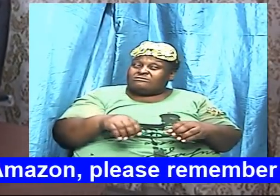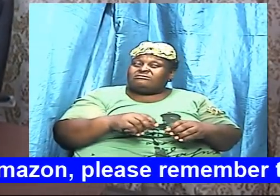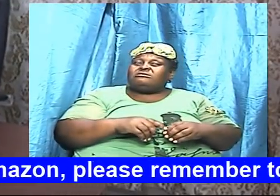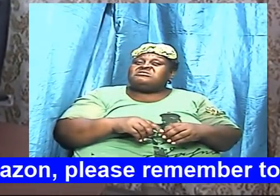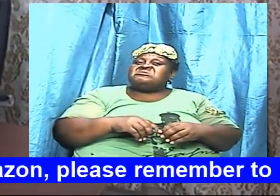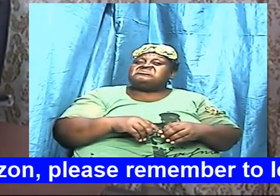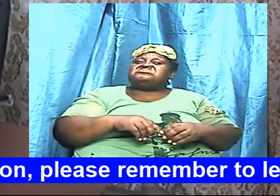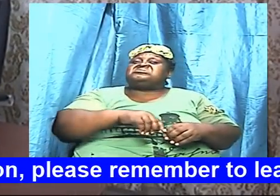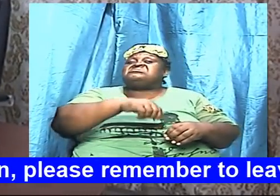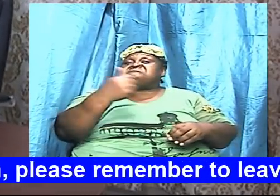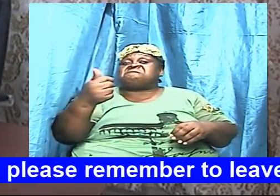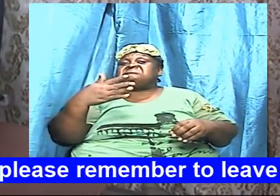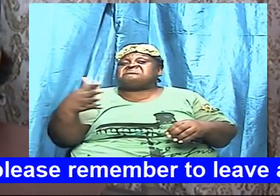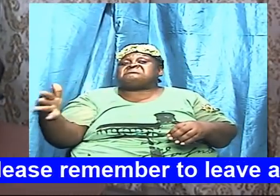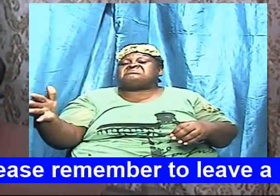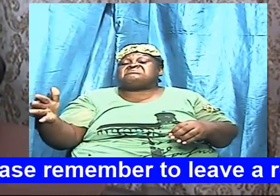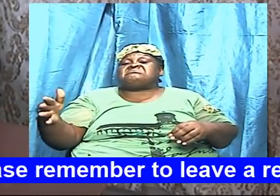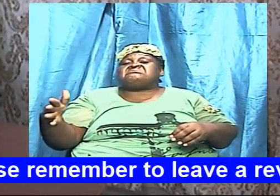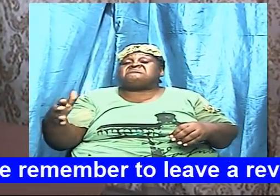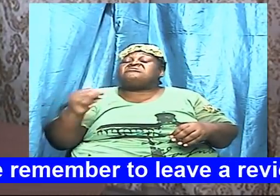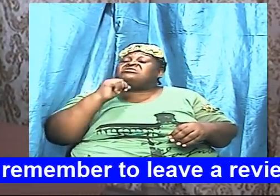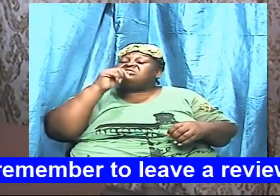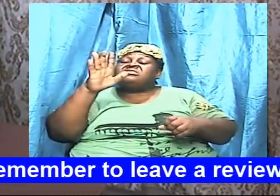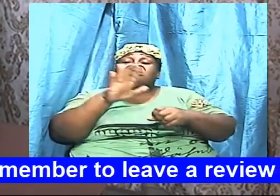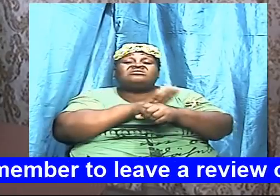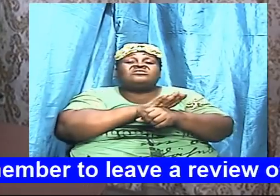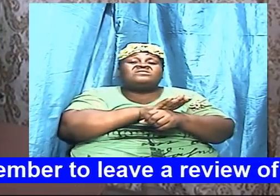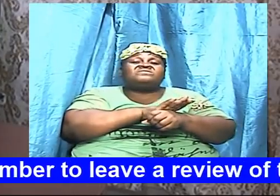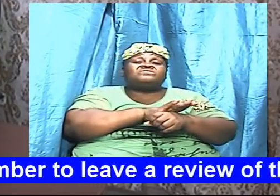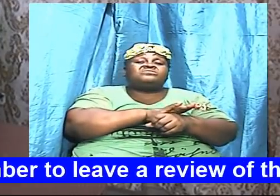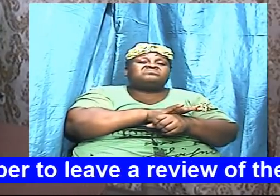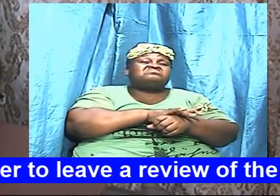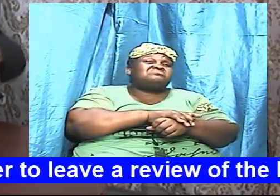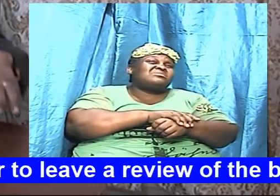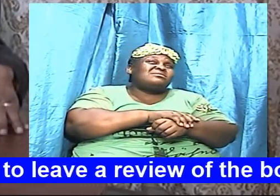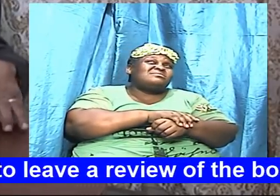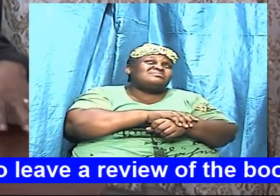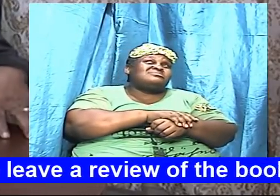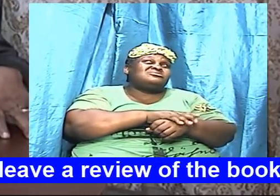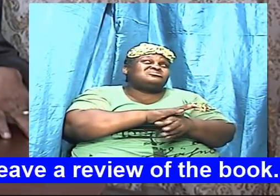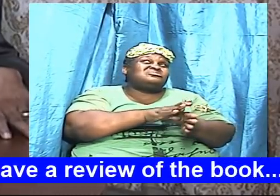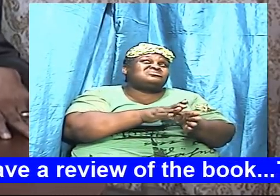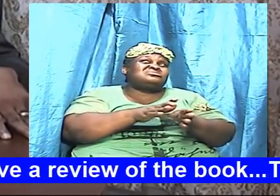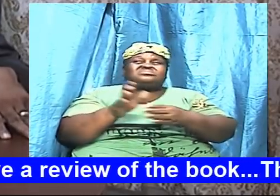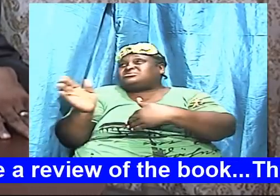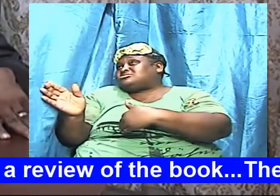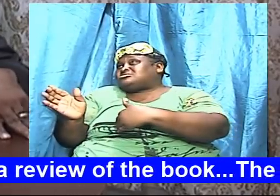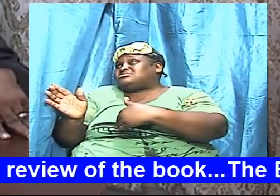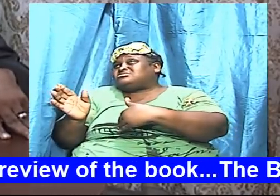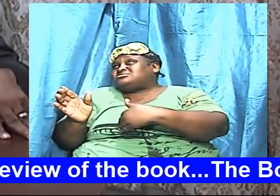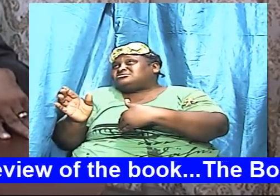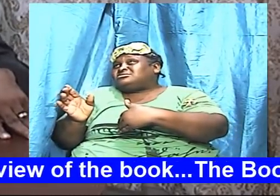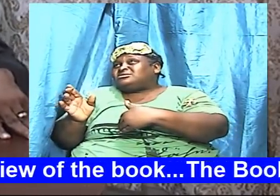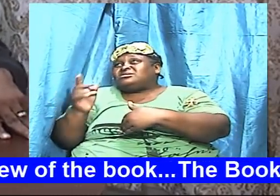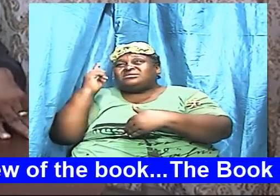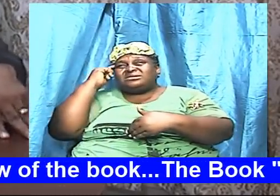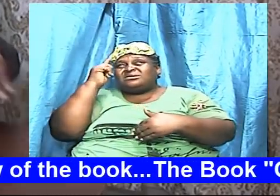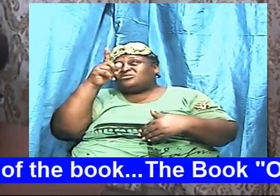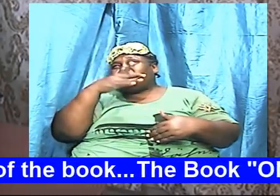just to try to switch from thinking one thing to another because many times it is not that easy